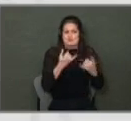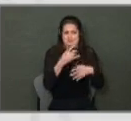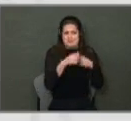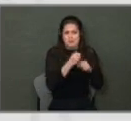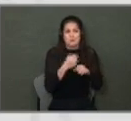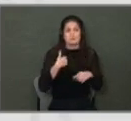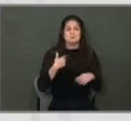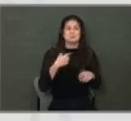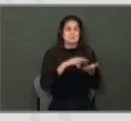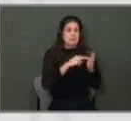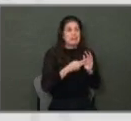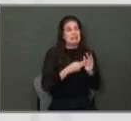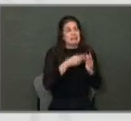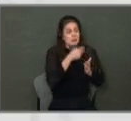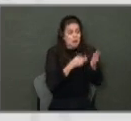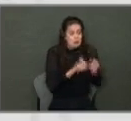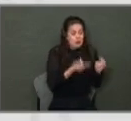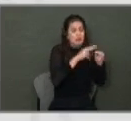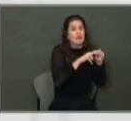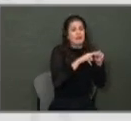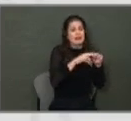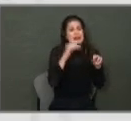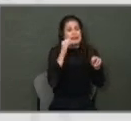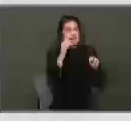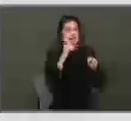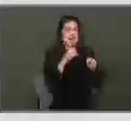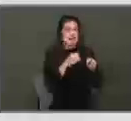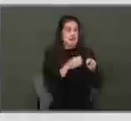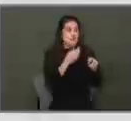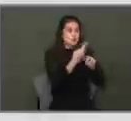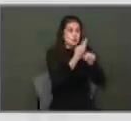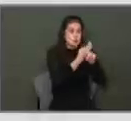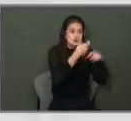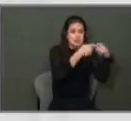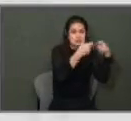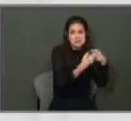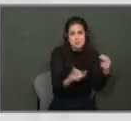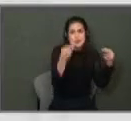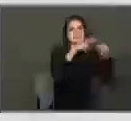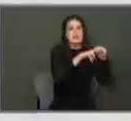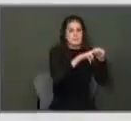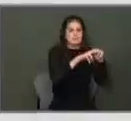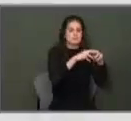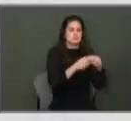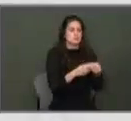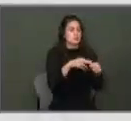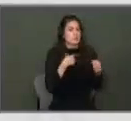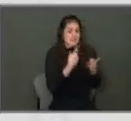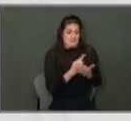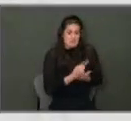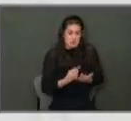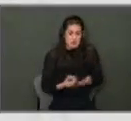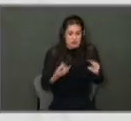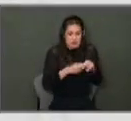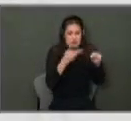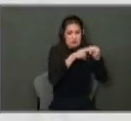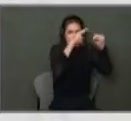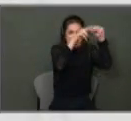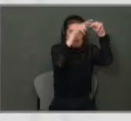so demand was up. Gas prices were up. And that number kept creeping up every week for us.